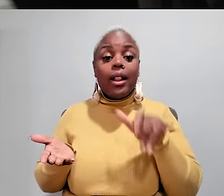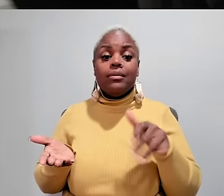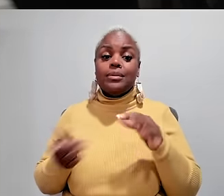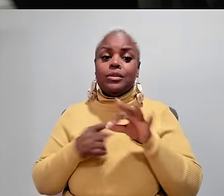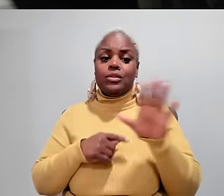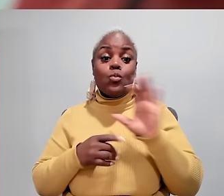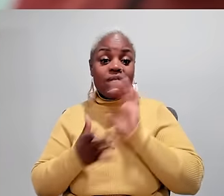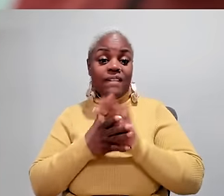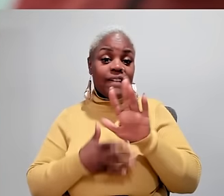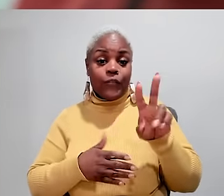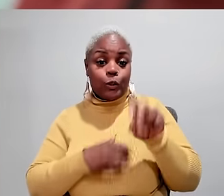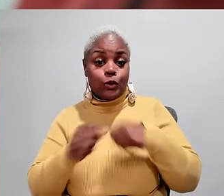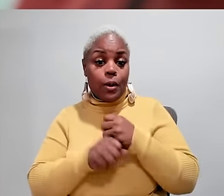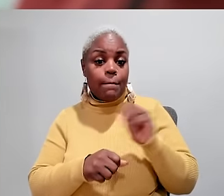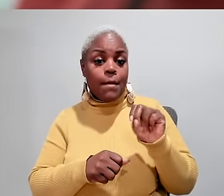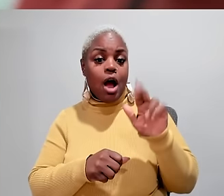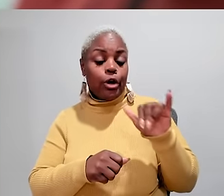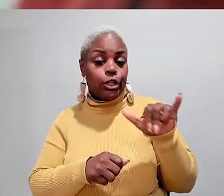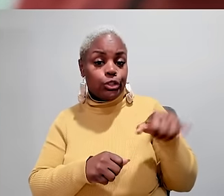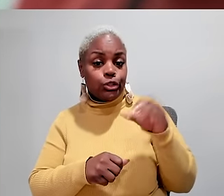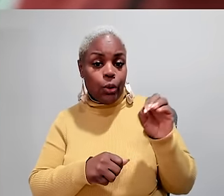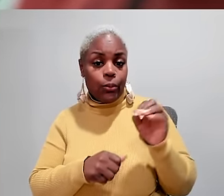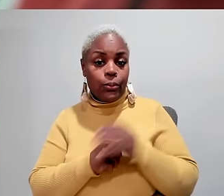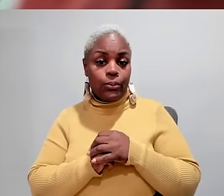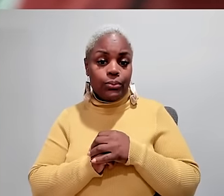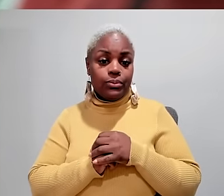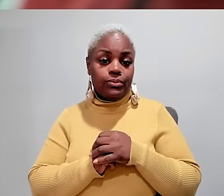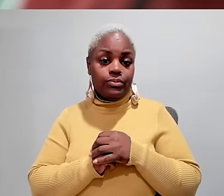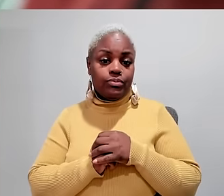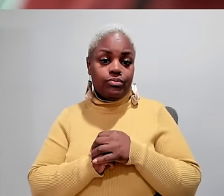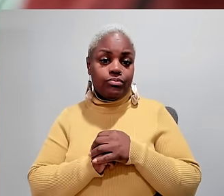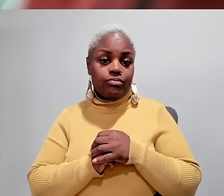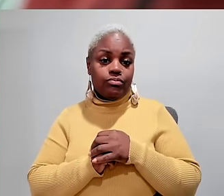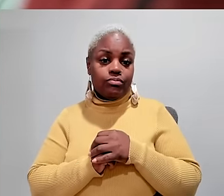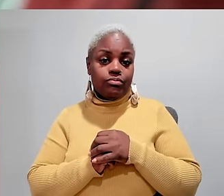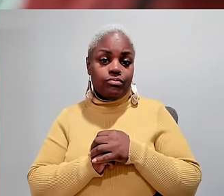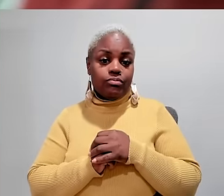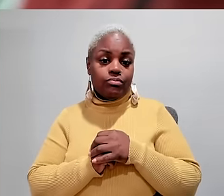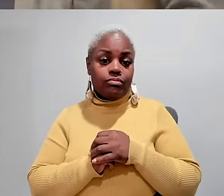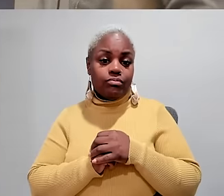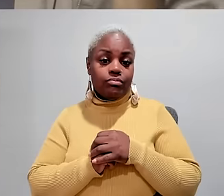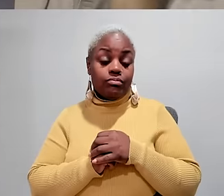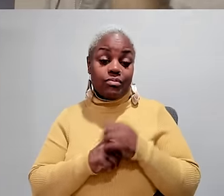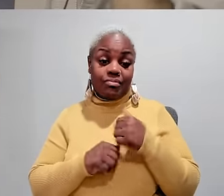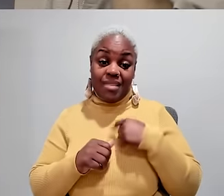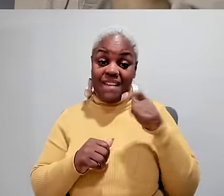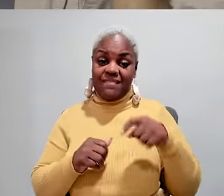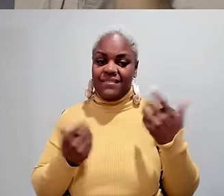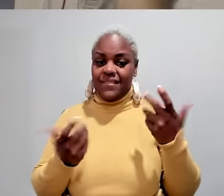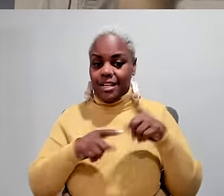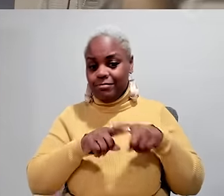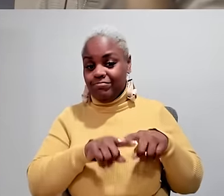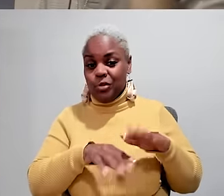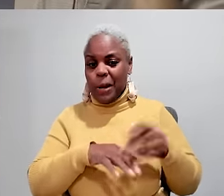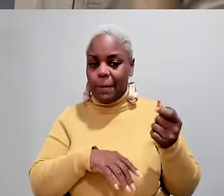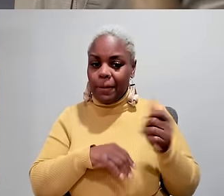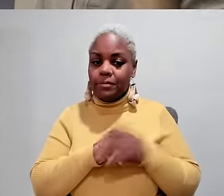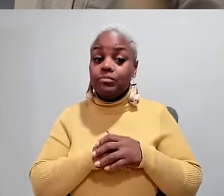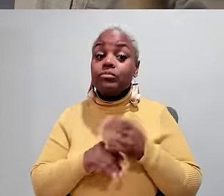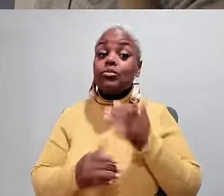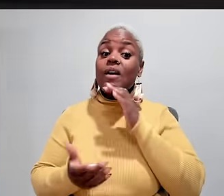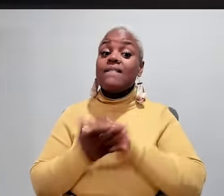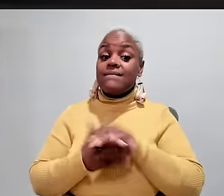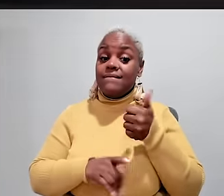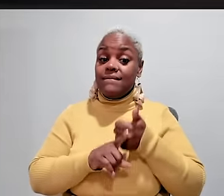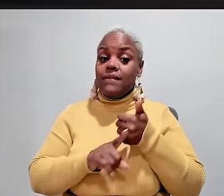dog Marley but especially his wife of 52 years Mary Jo I have to rely on her quite a bit